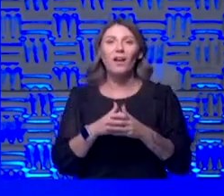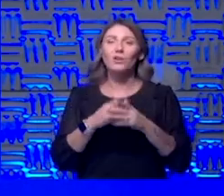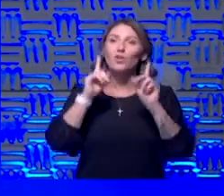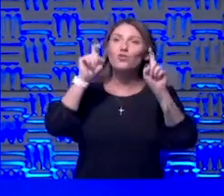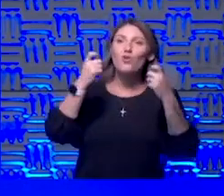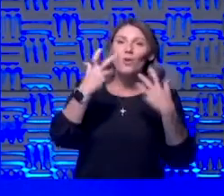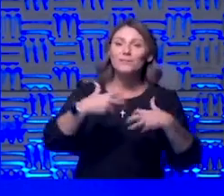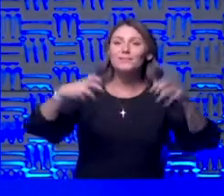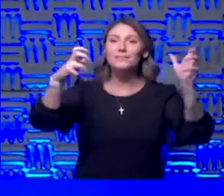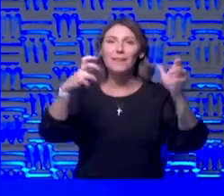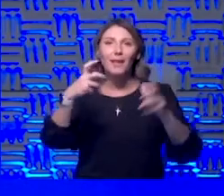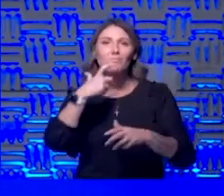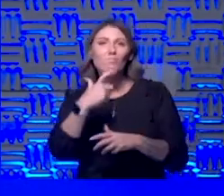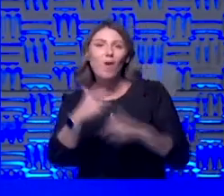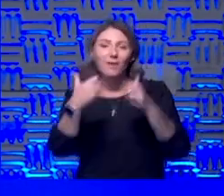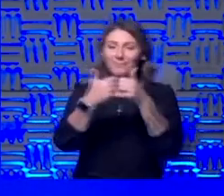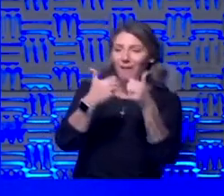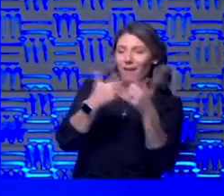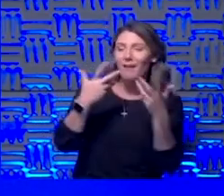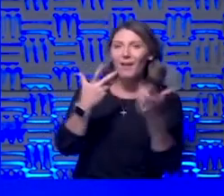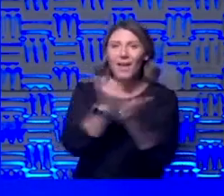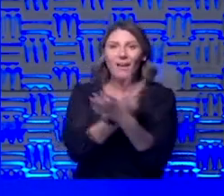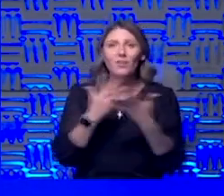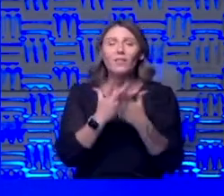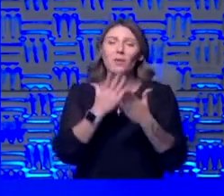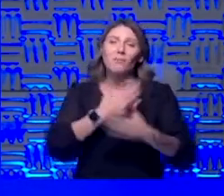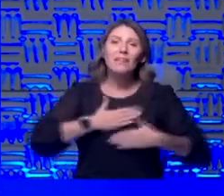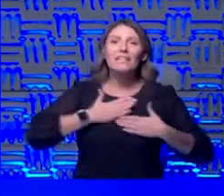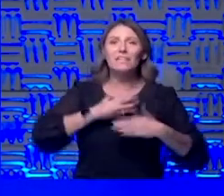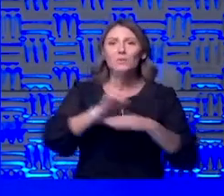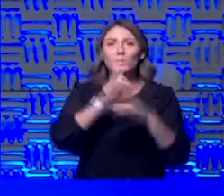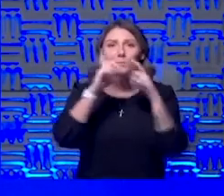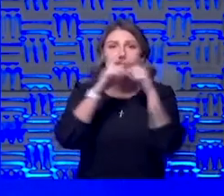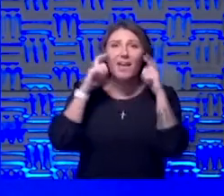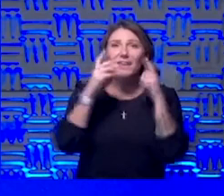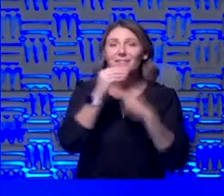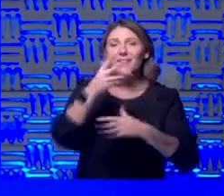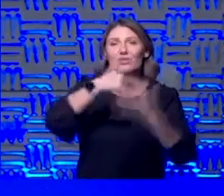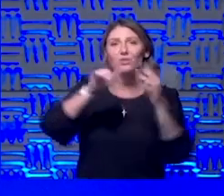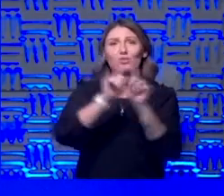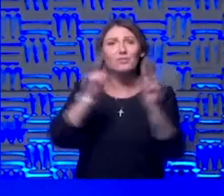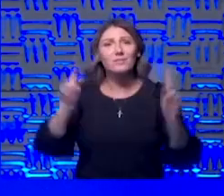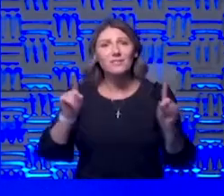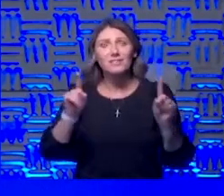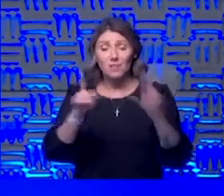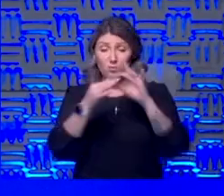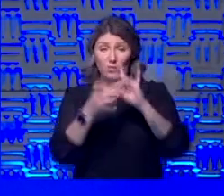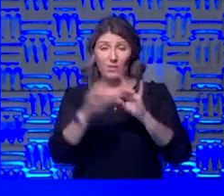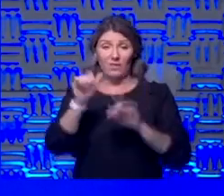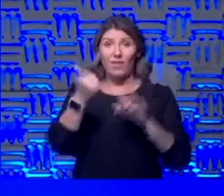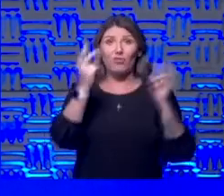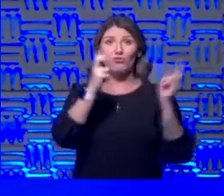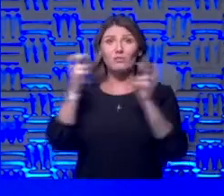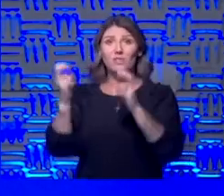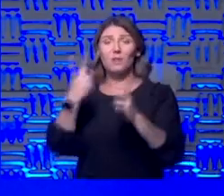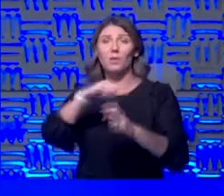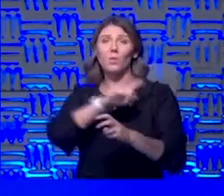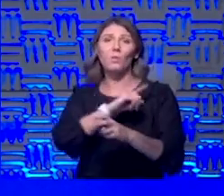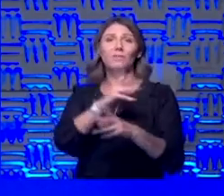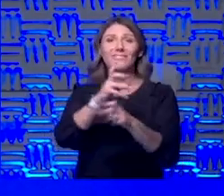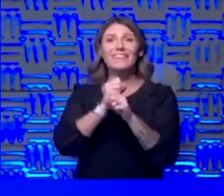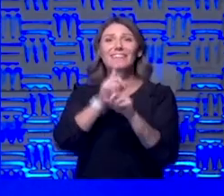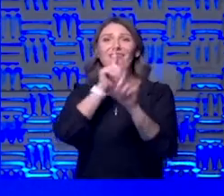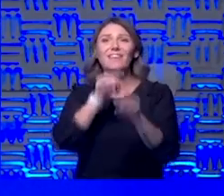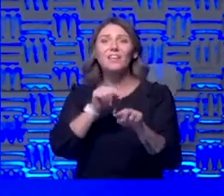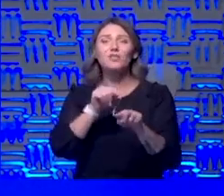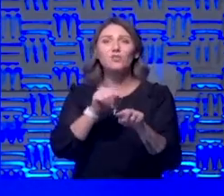stadiums seeing those things so please everybody wear your mask and social distance and as far as that other topic goes we'll try to get the answer